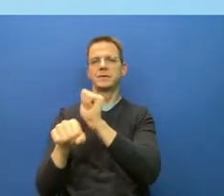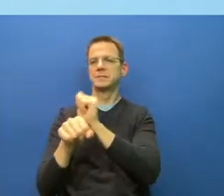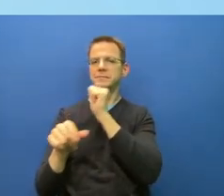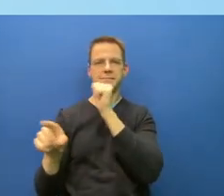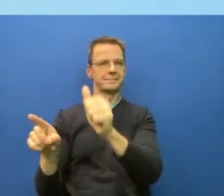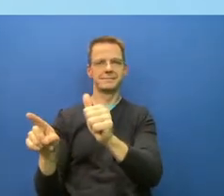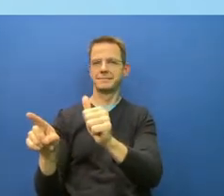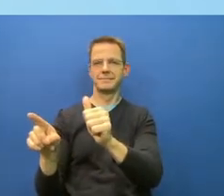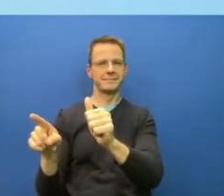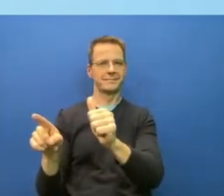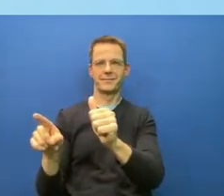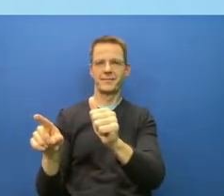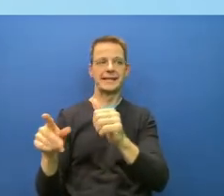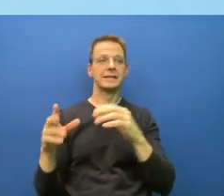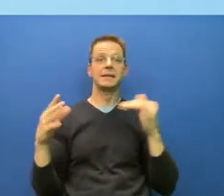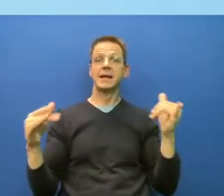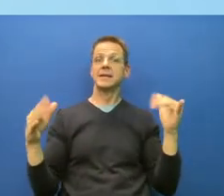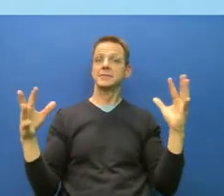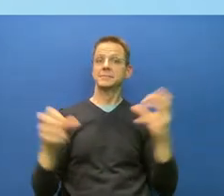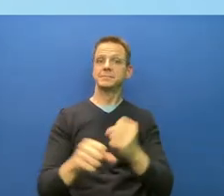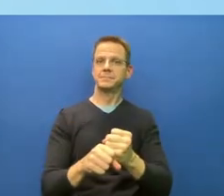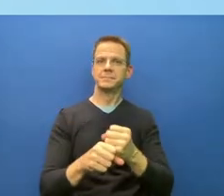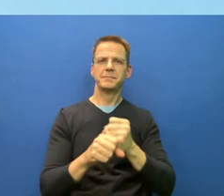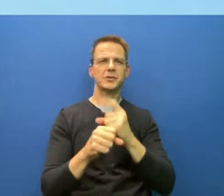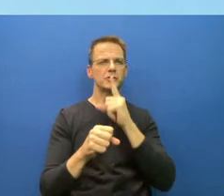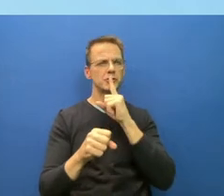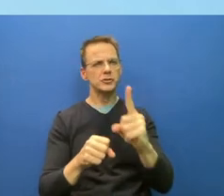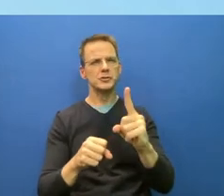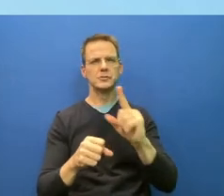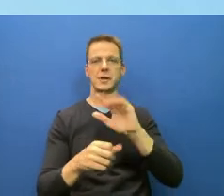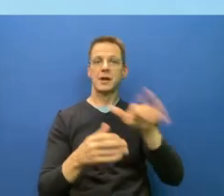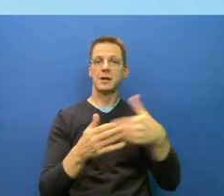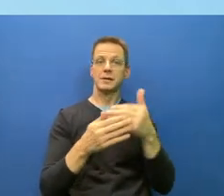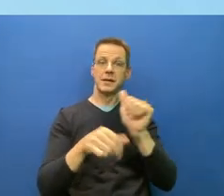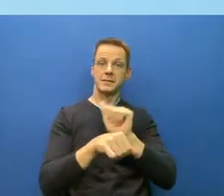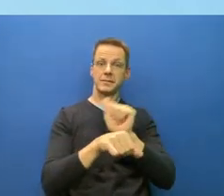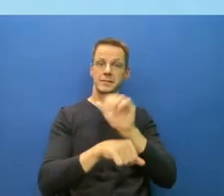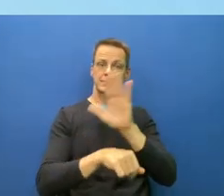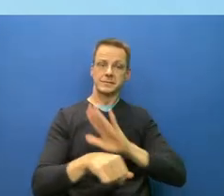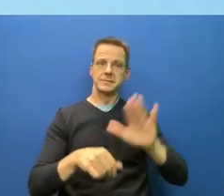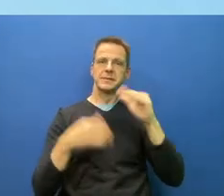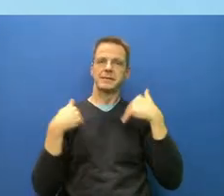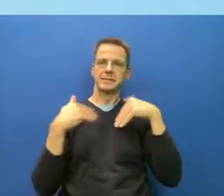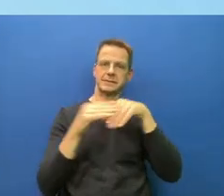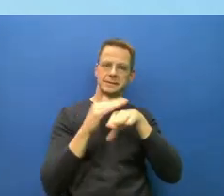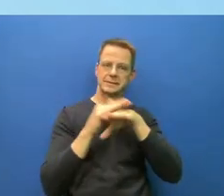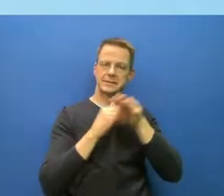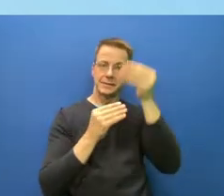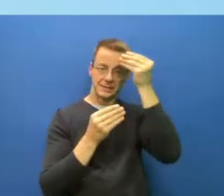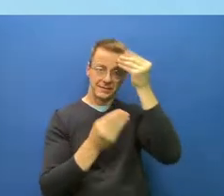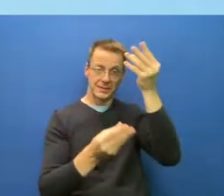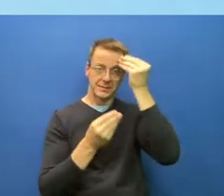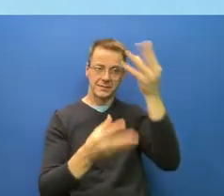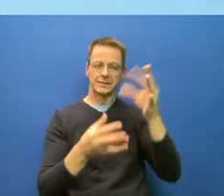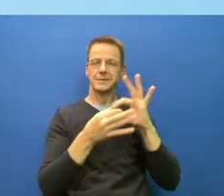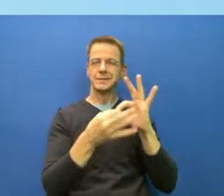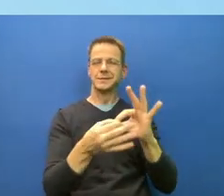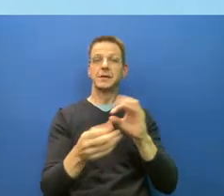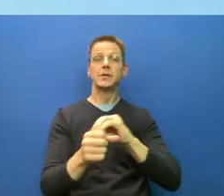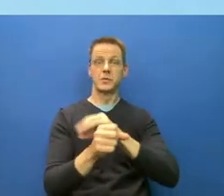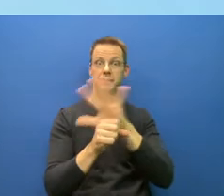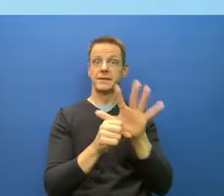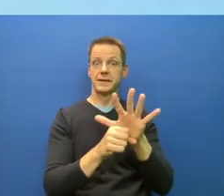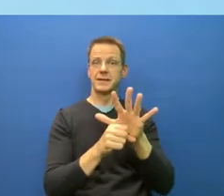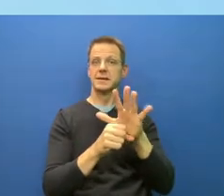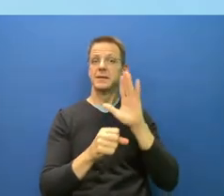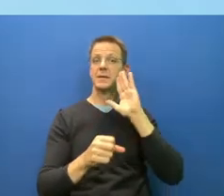information concerning COVID-19 in Alberta as possible. As always, we will start things off with an update on the COVID-19 situation